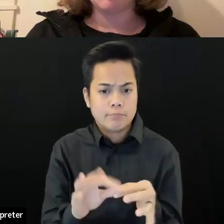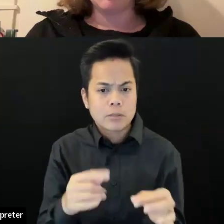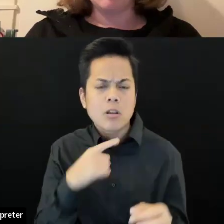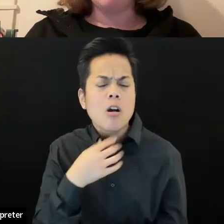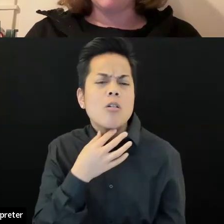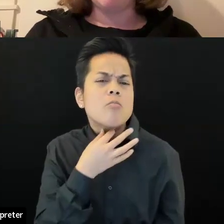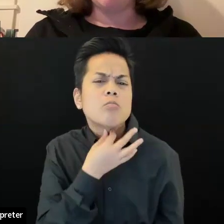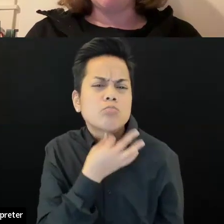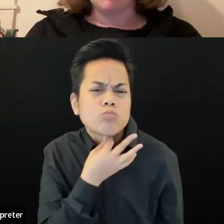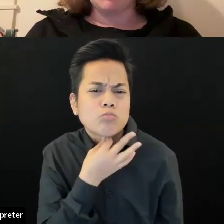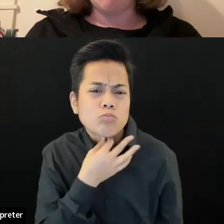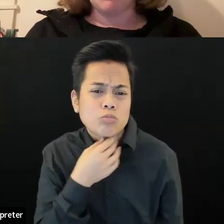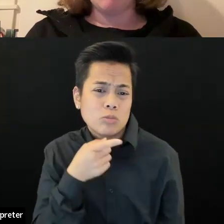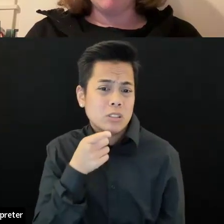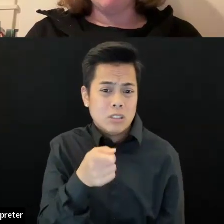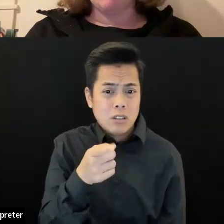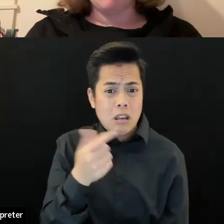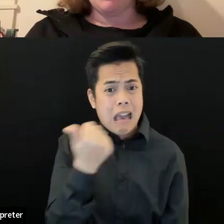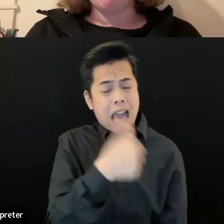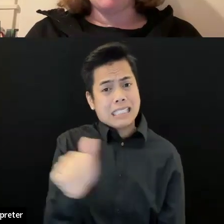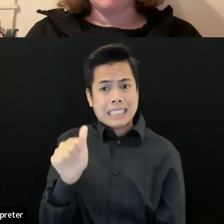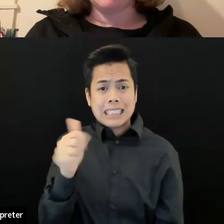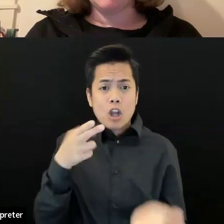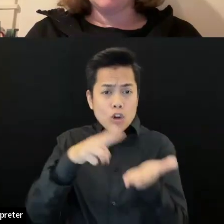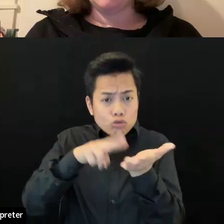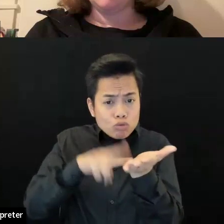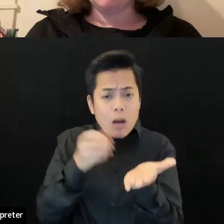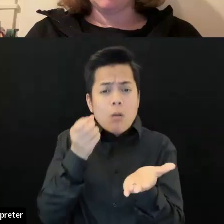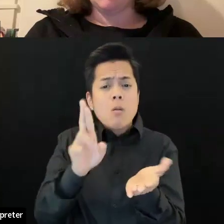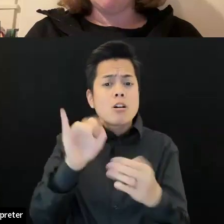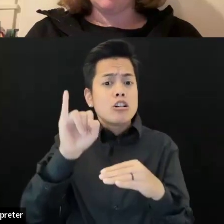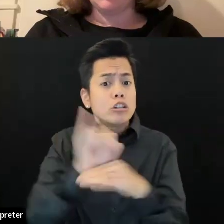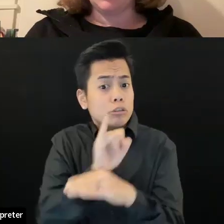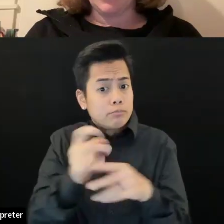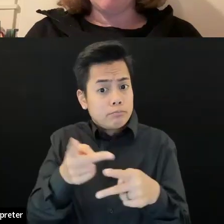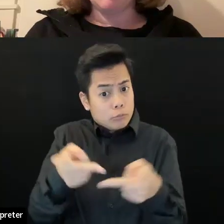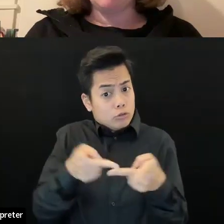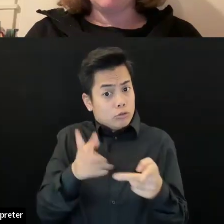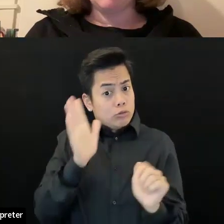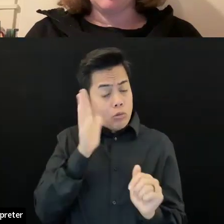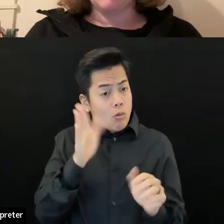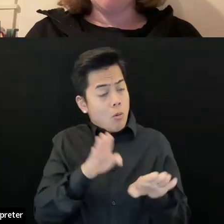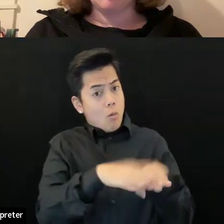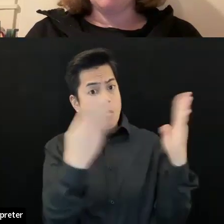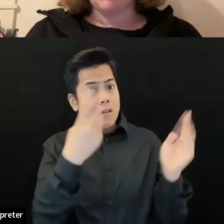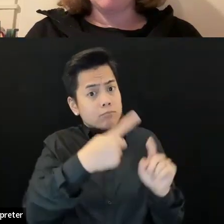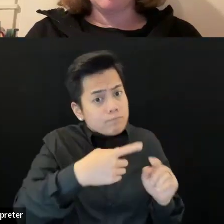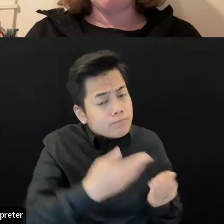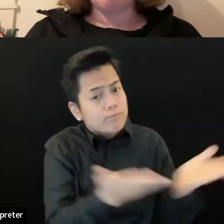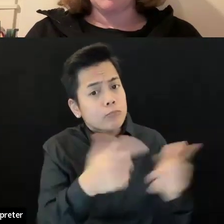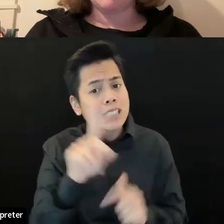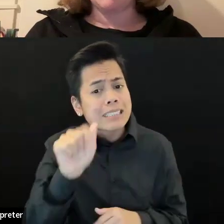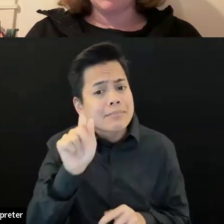people who would love to be part about what will happen at this institute. Personally, I was interested in the Emerge